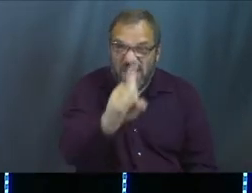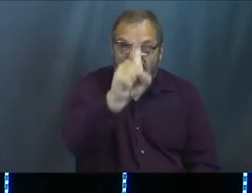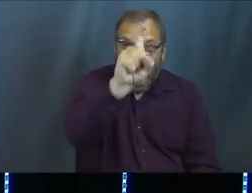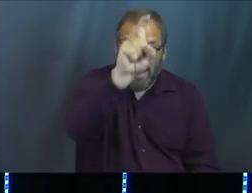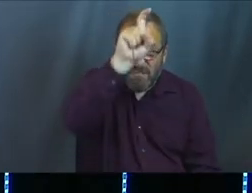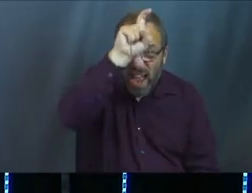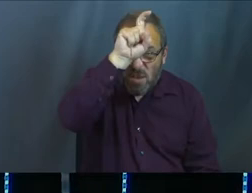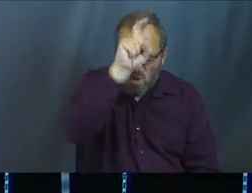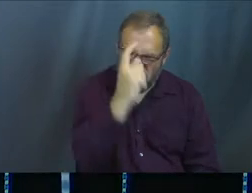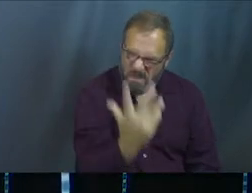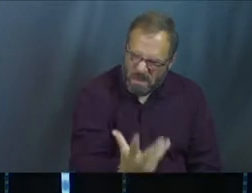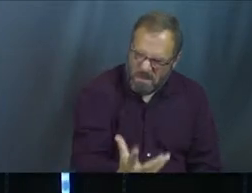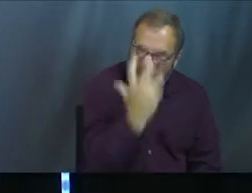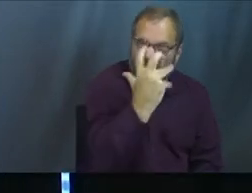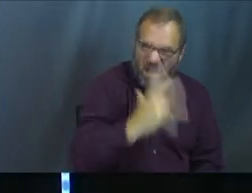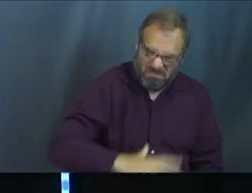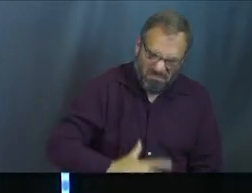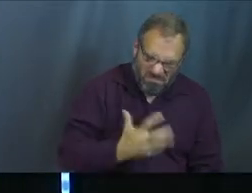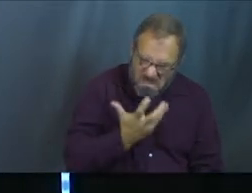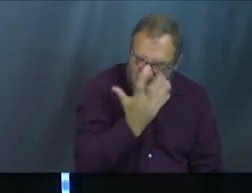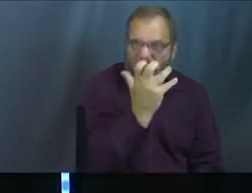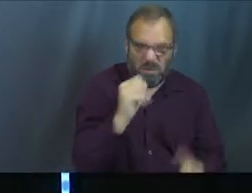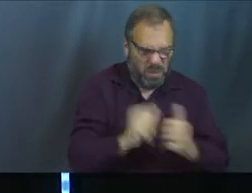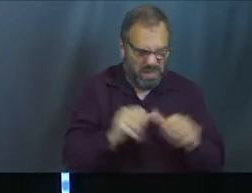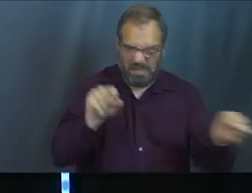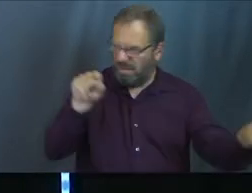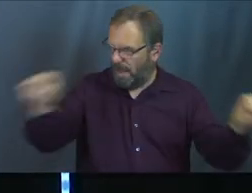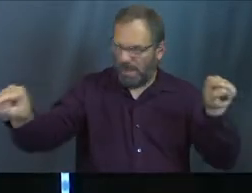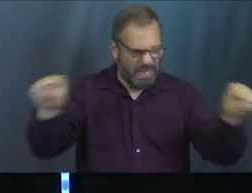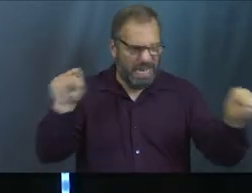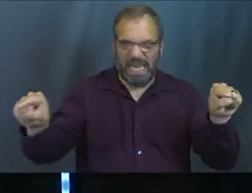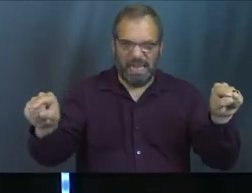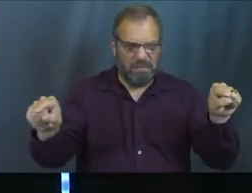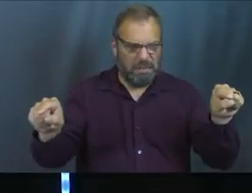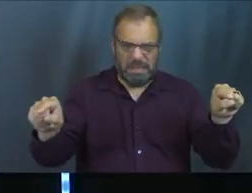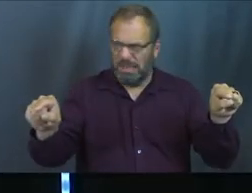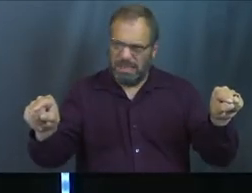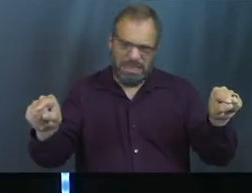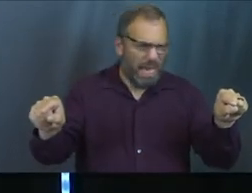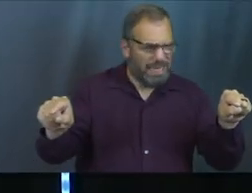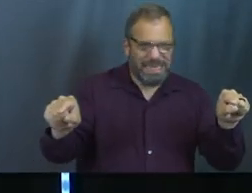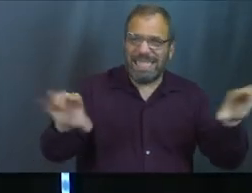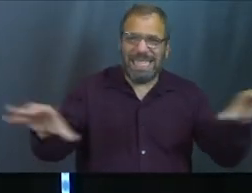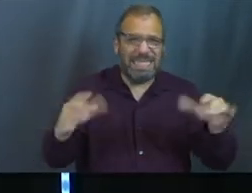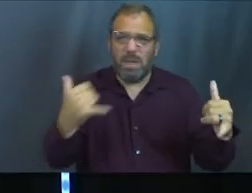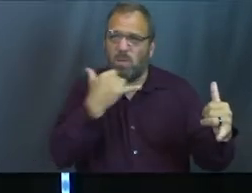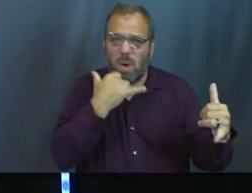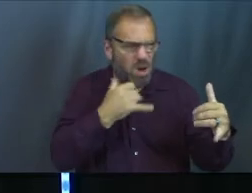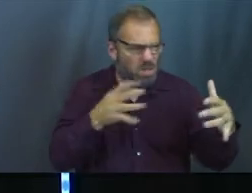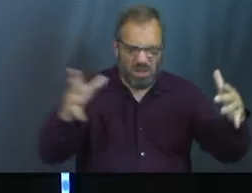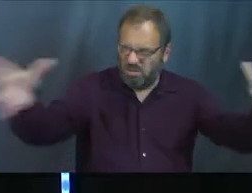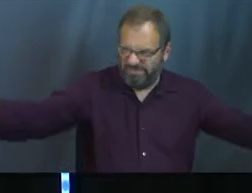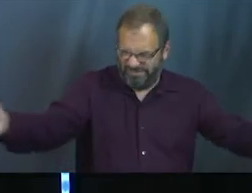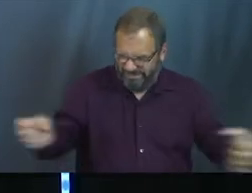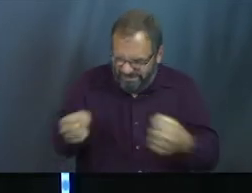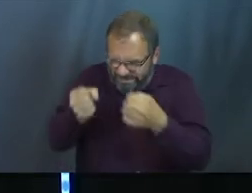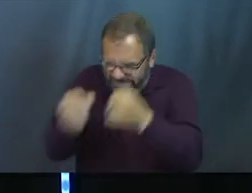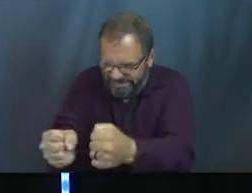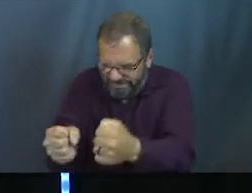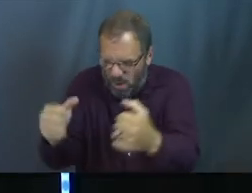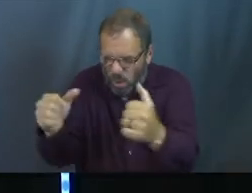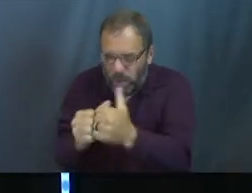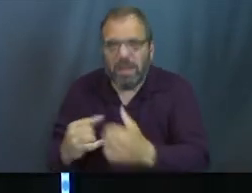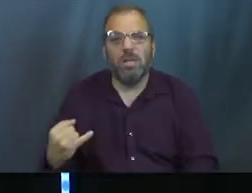angry, like extremely angry with these dudes. They did something to make him mad, so he throws them in